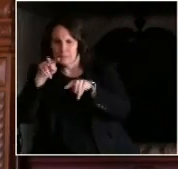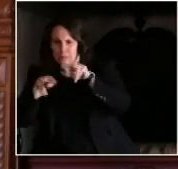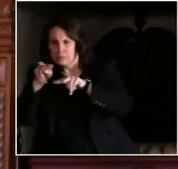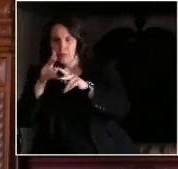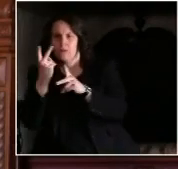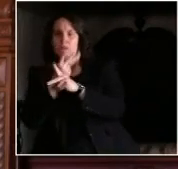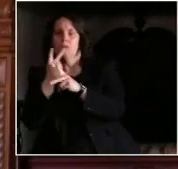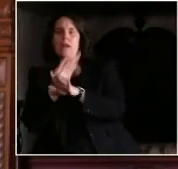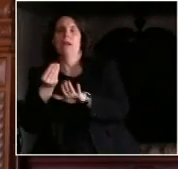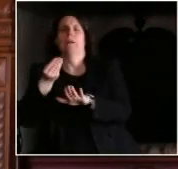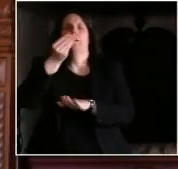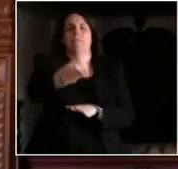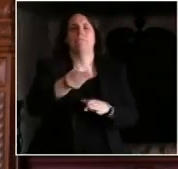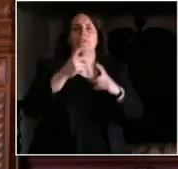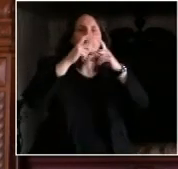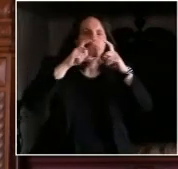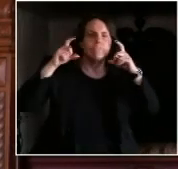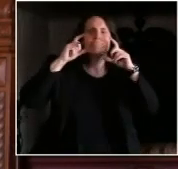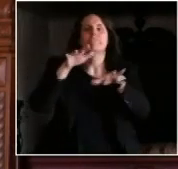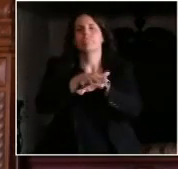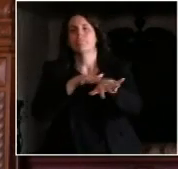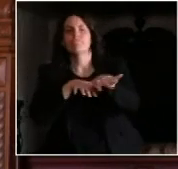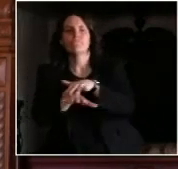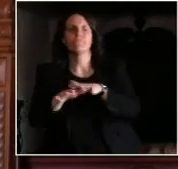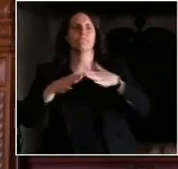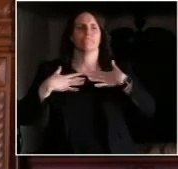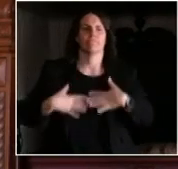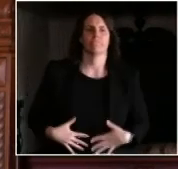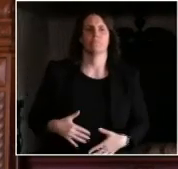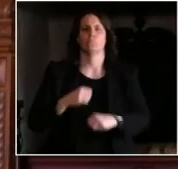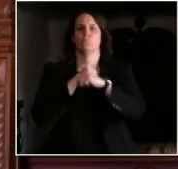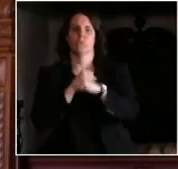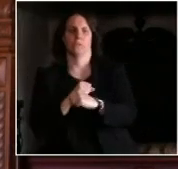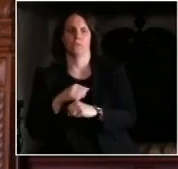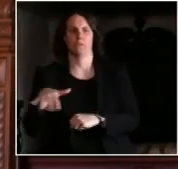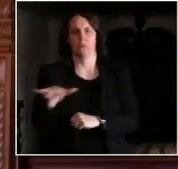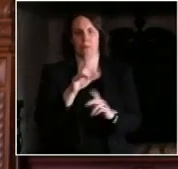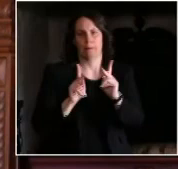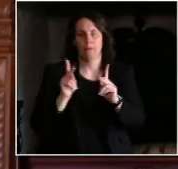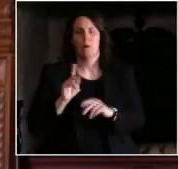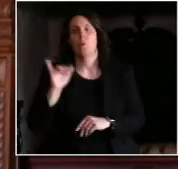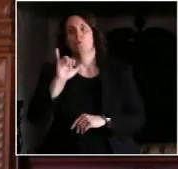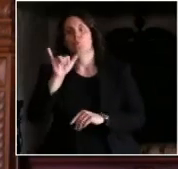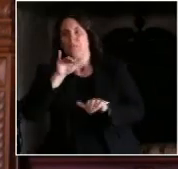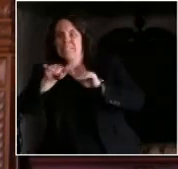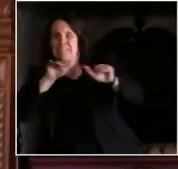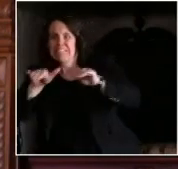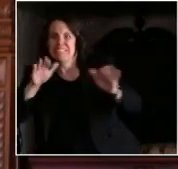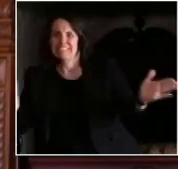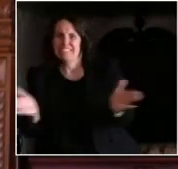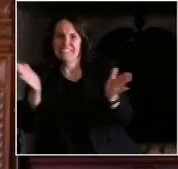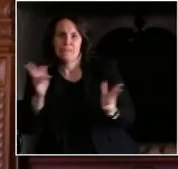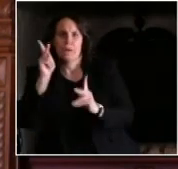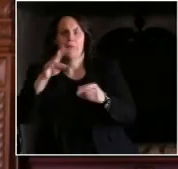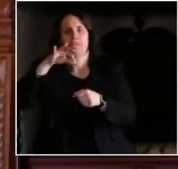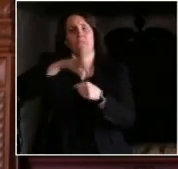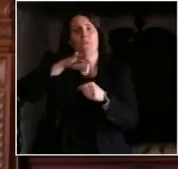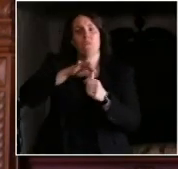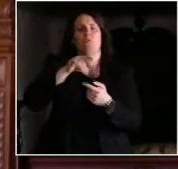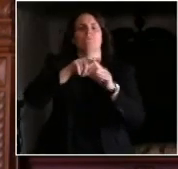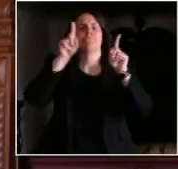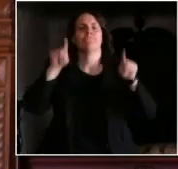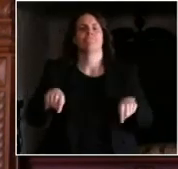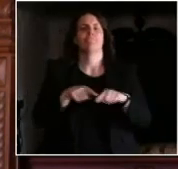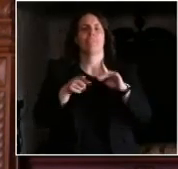more time in order to request an absentee ballot and get it submitted. So, you we'll continue to watch it closely, we'll continue to listen to the public health